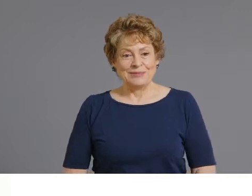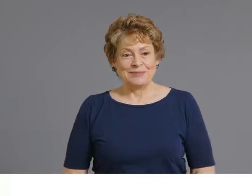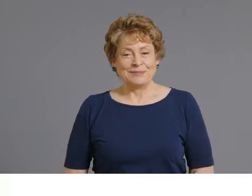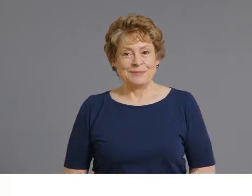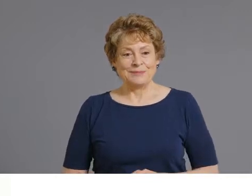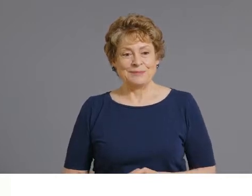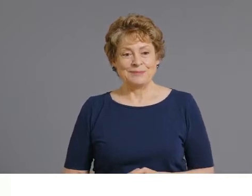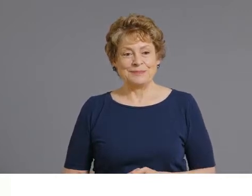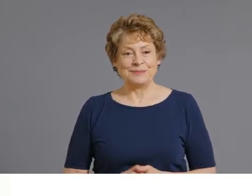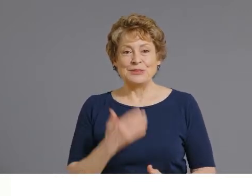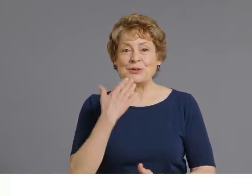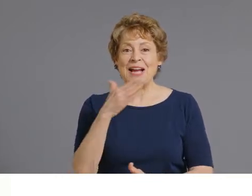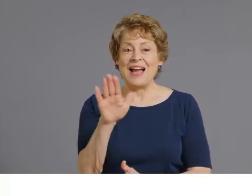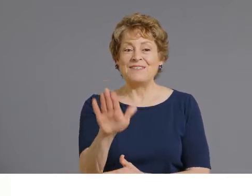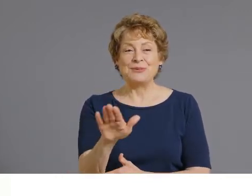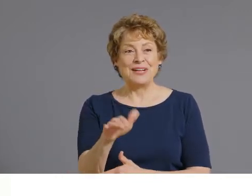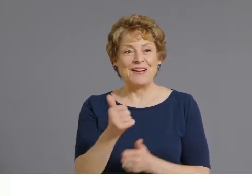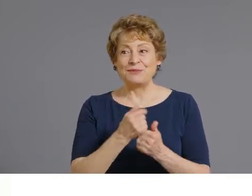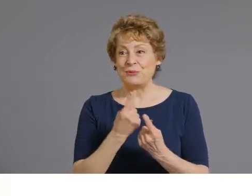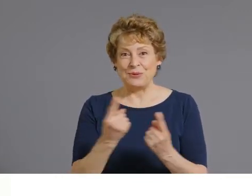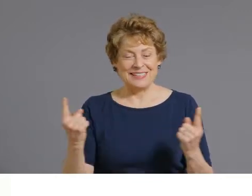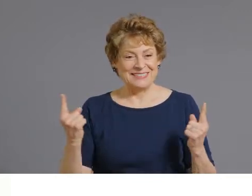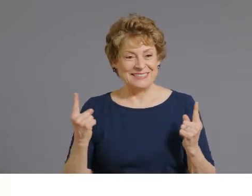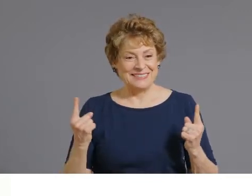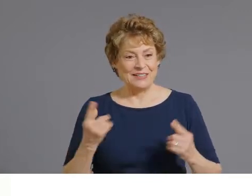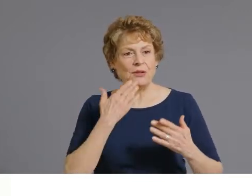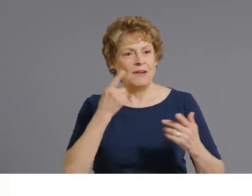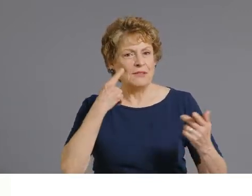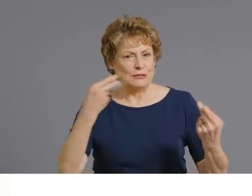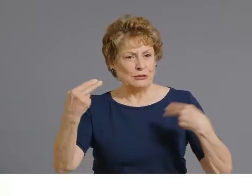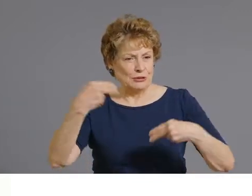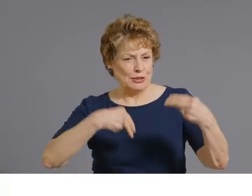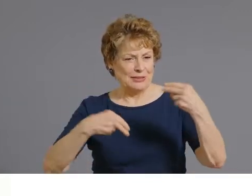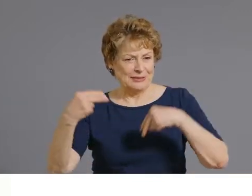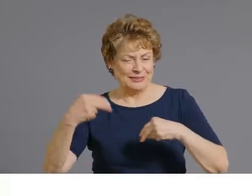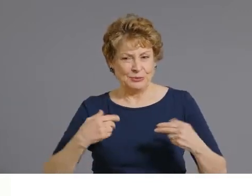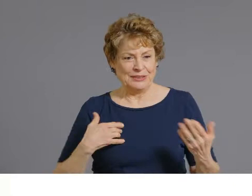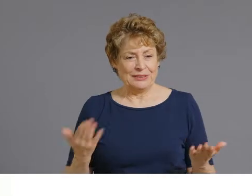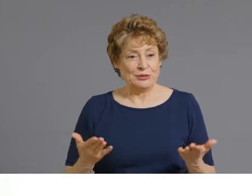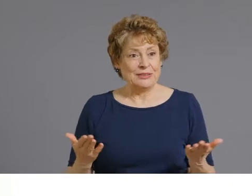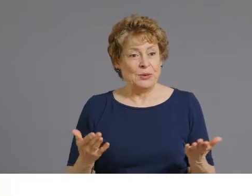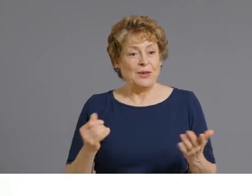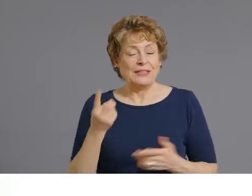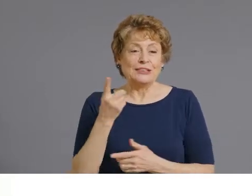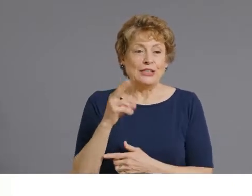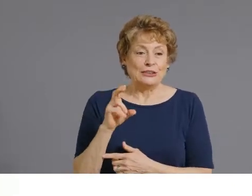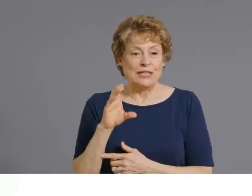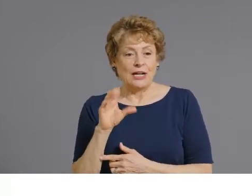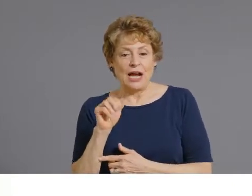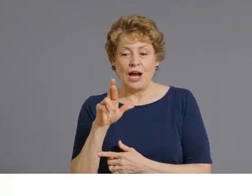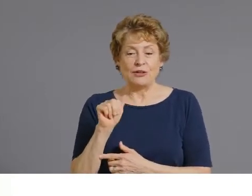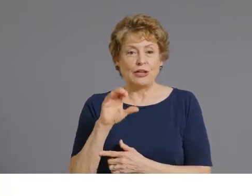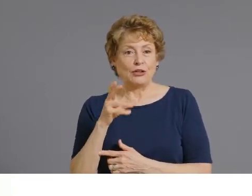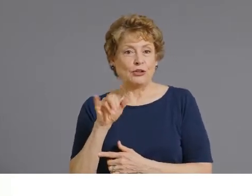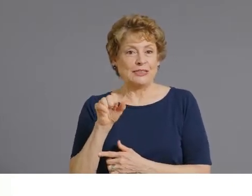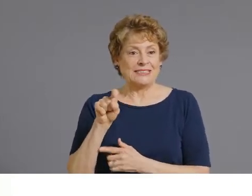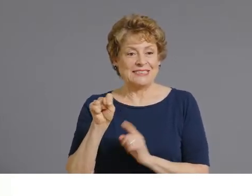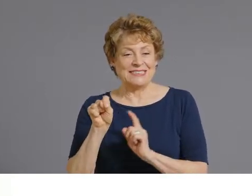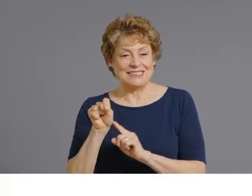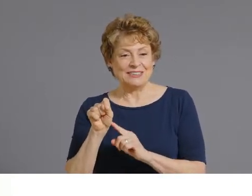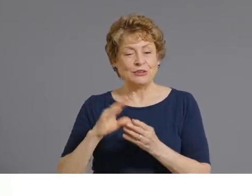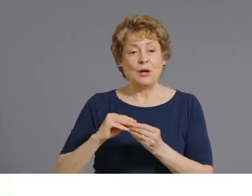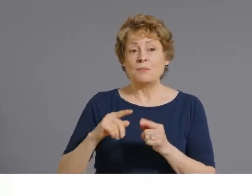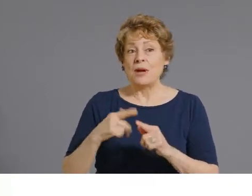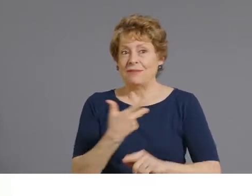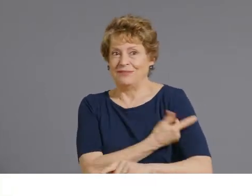Good afternoon, everyone. Thanks for joining us. We're here with Dr. Kara Chris to talk about vaccine distribution with a presentation and we will take your